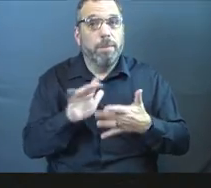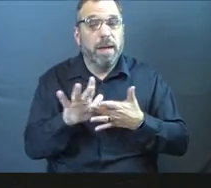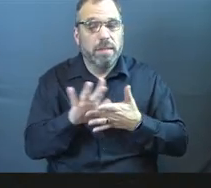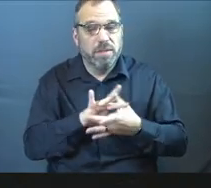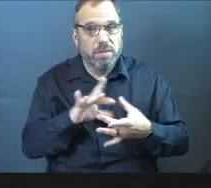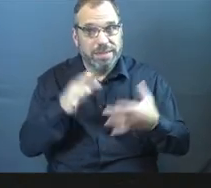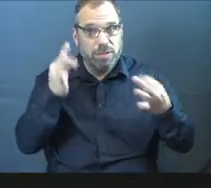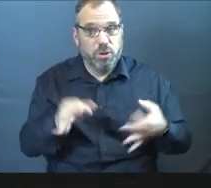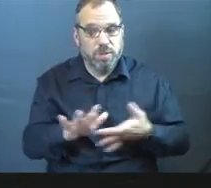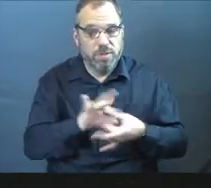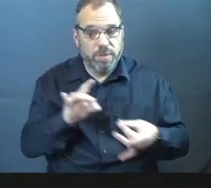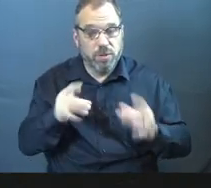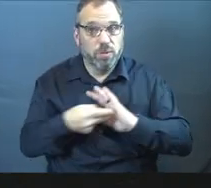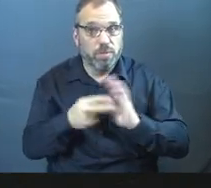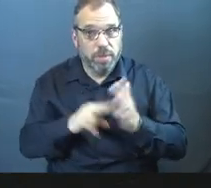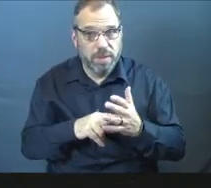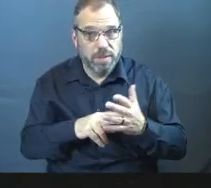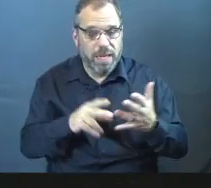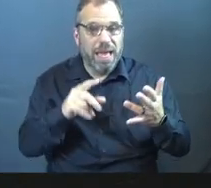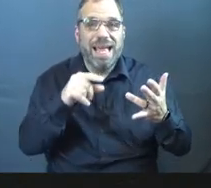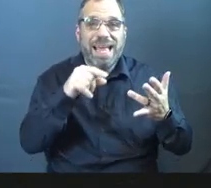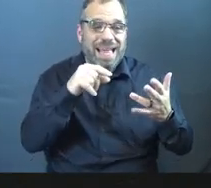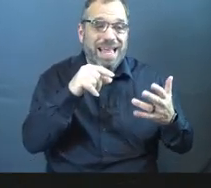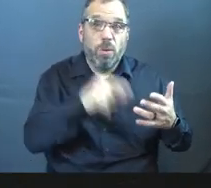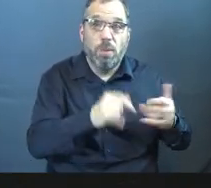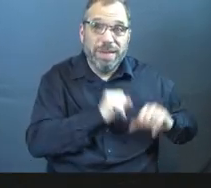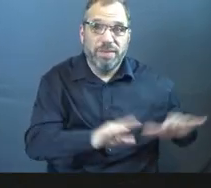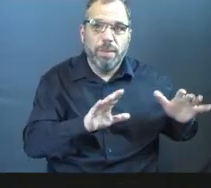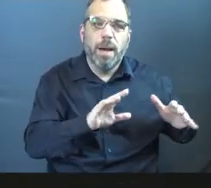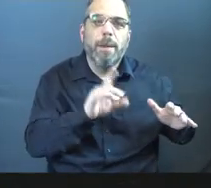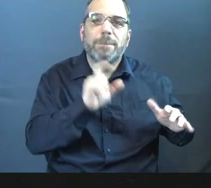The thing that we're giving up, I believe, has to come with challenge.